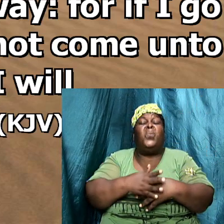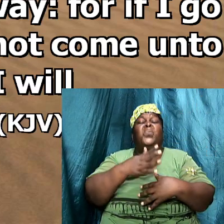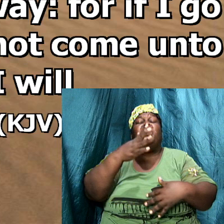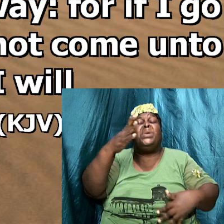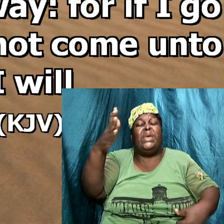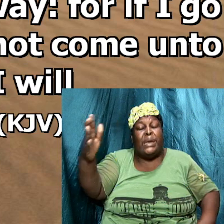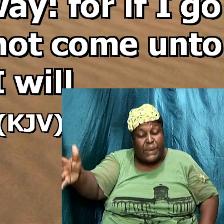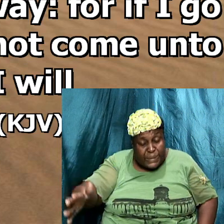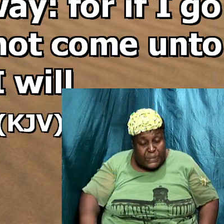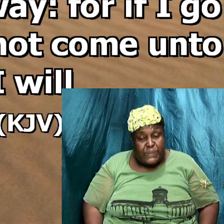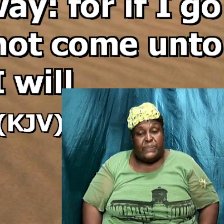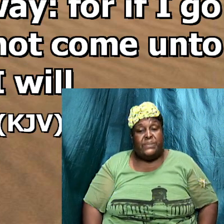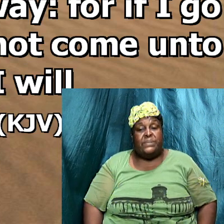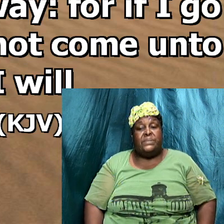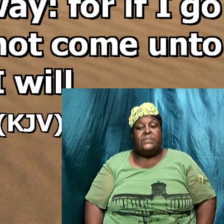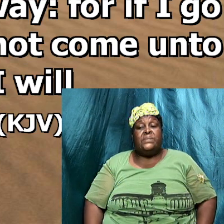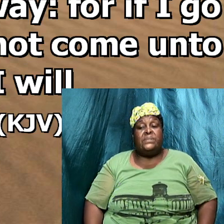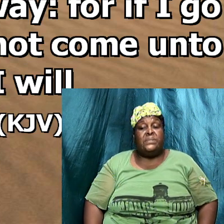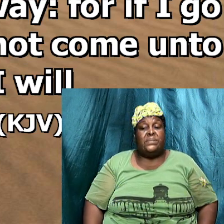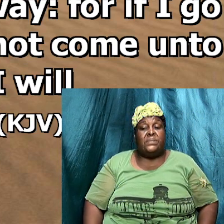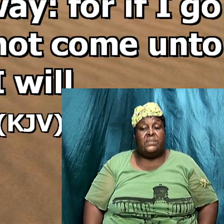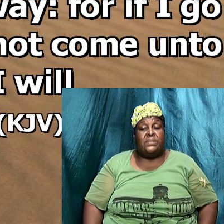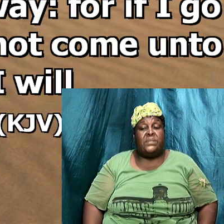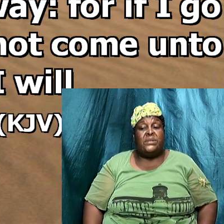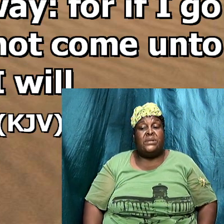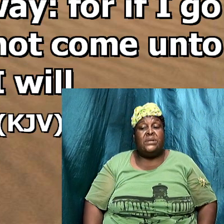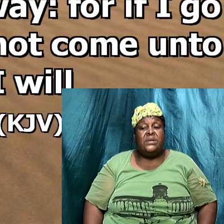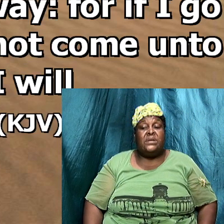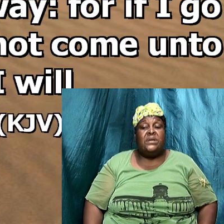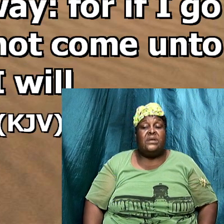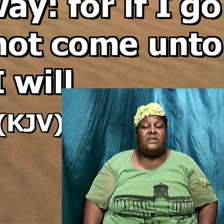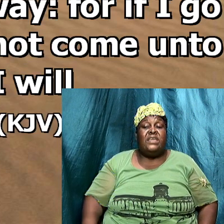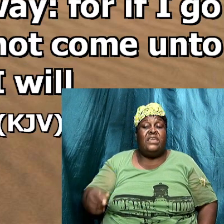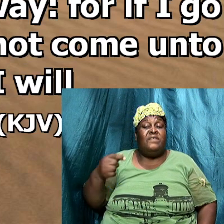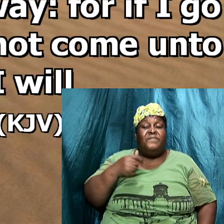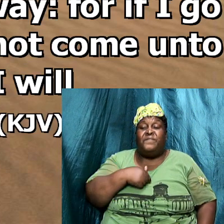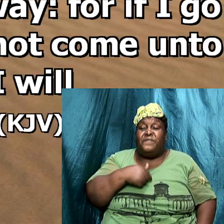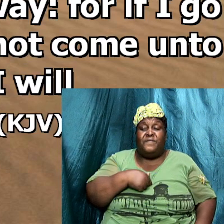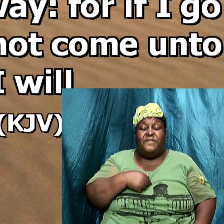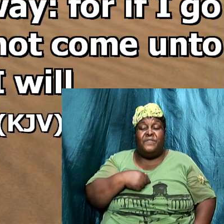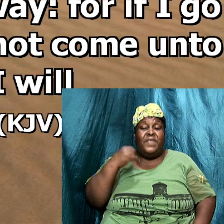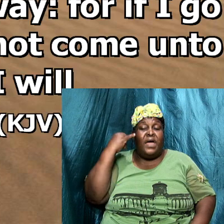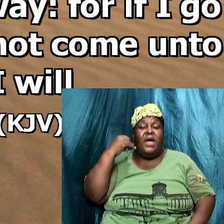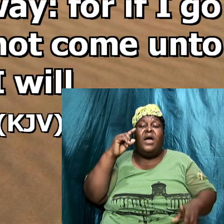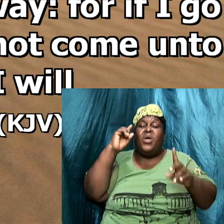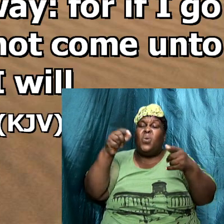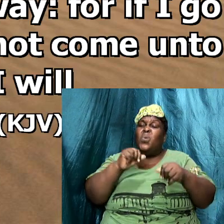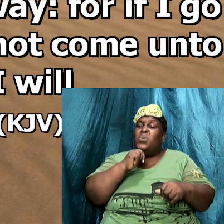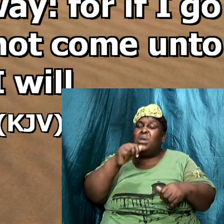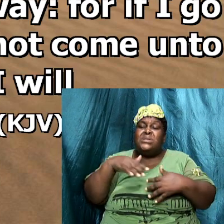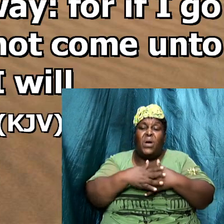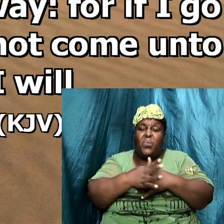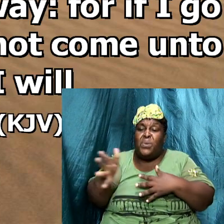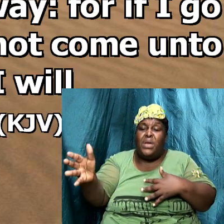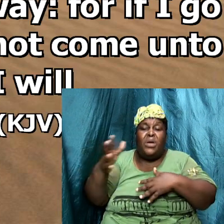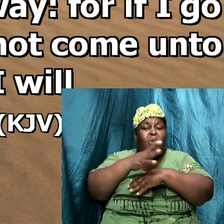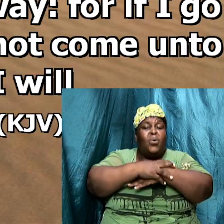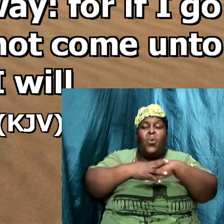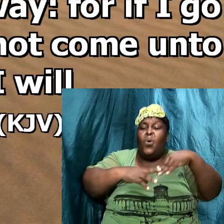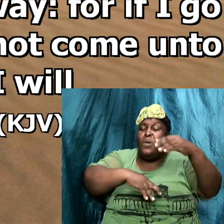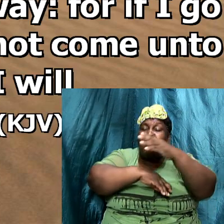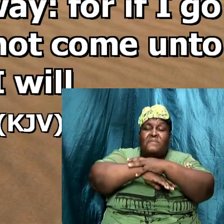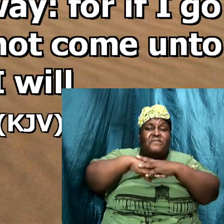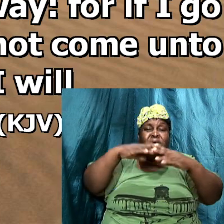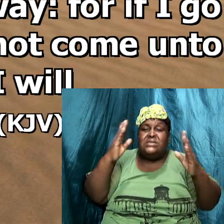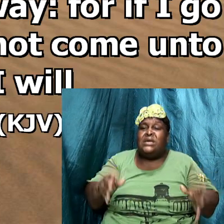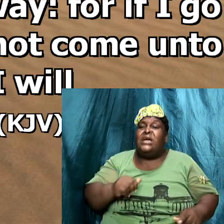is expedient for you that I go away for if I go not away the comforter will not